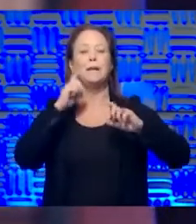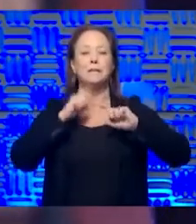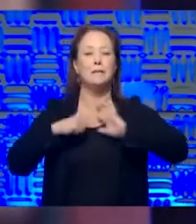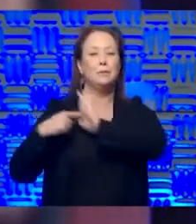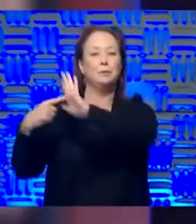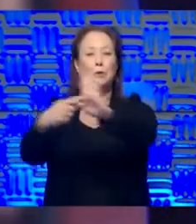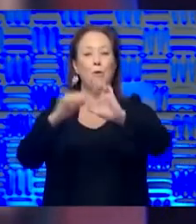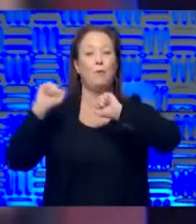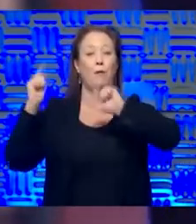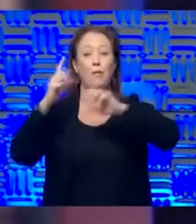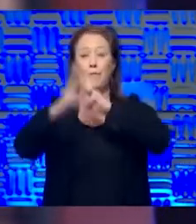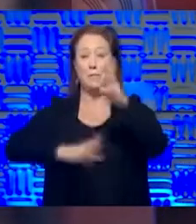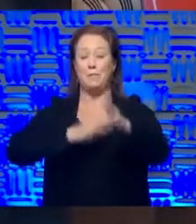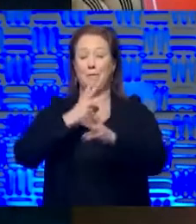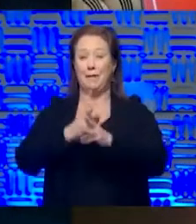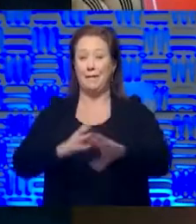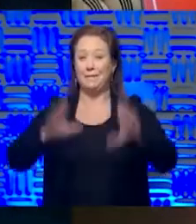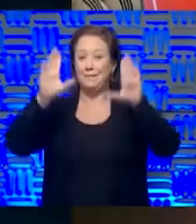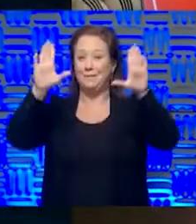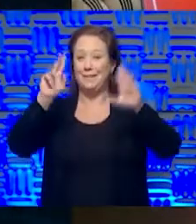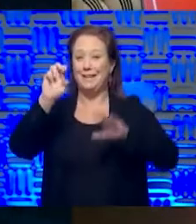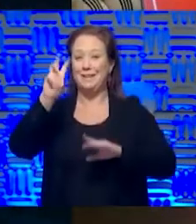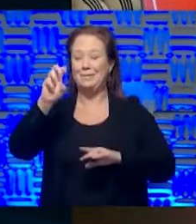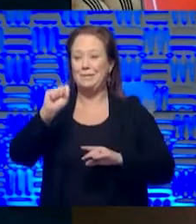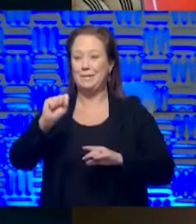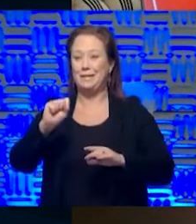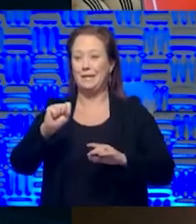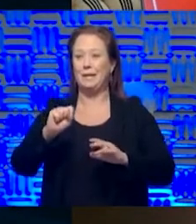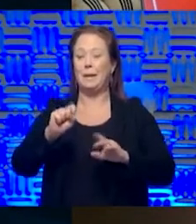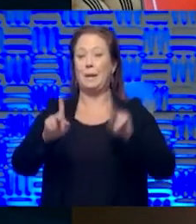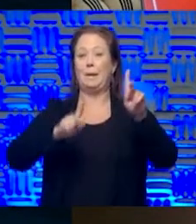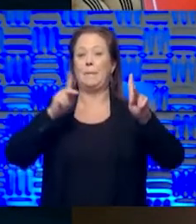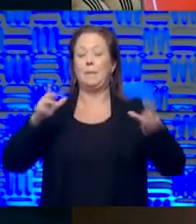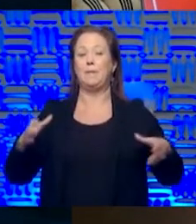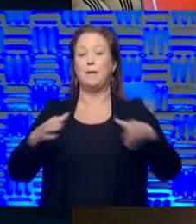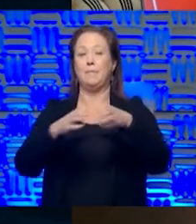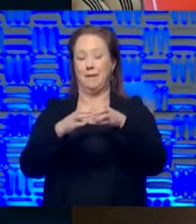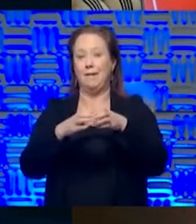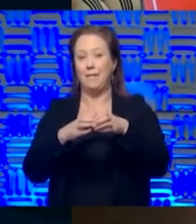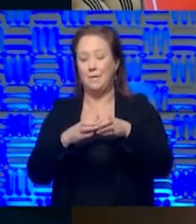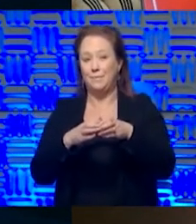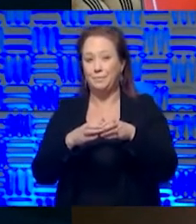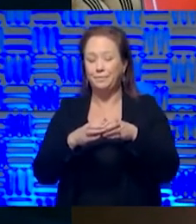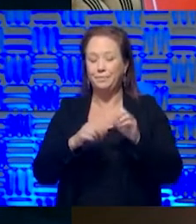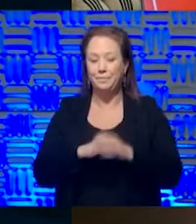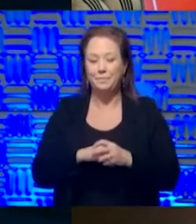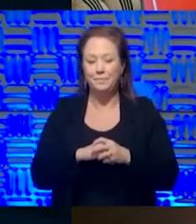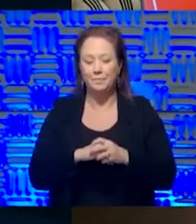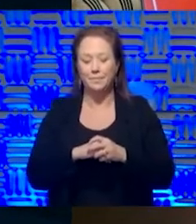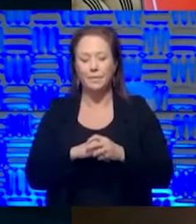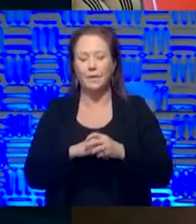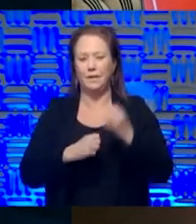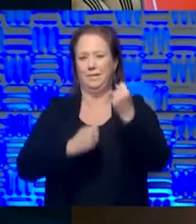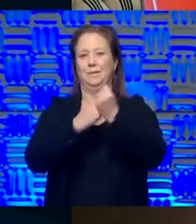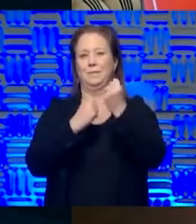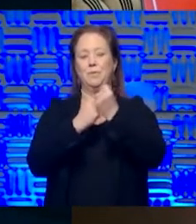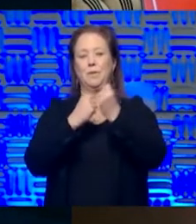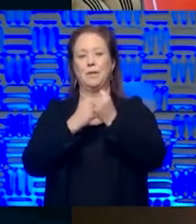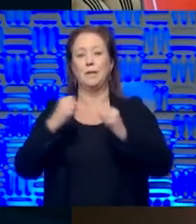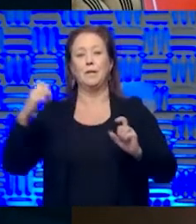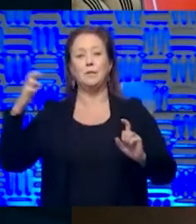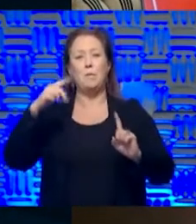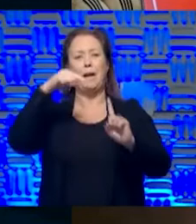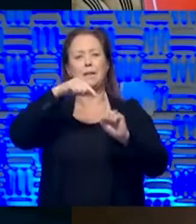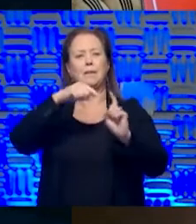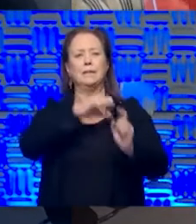over the world. So that, that's a big deal. And, and, really a good sign of folks coming together around this. So, and I just back to Senator Moran's earlier